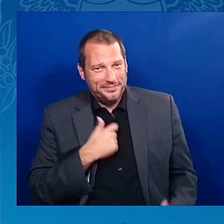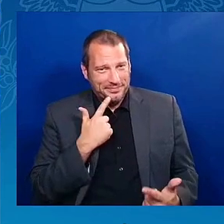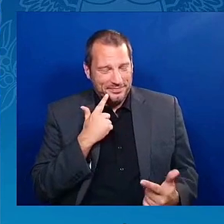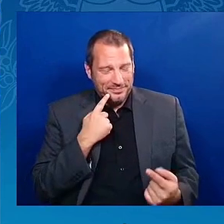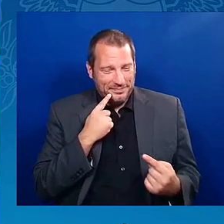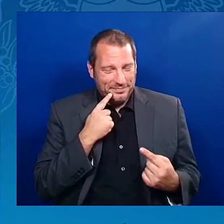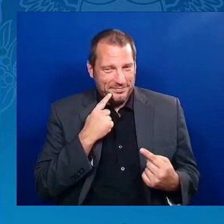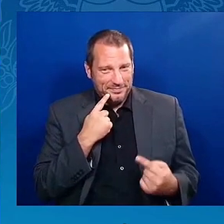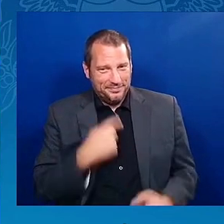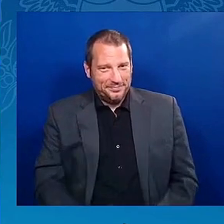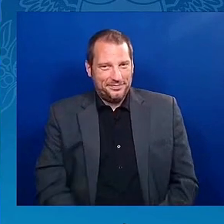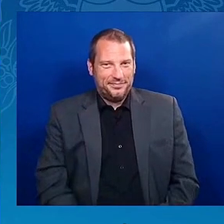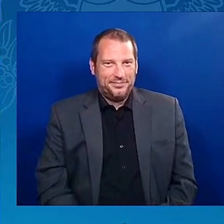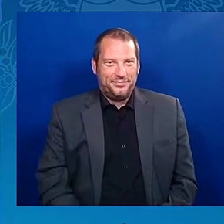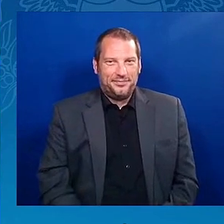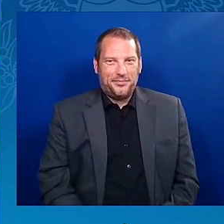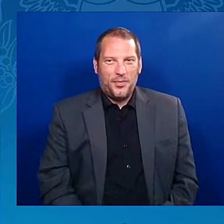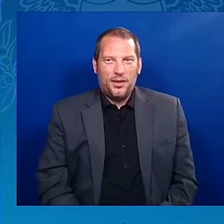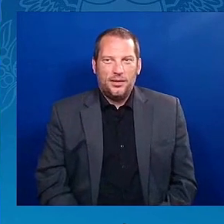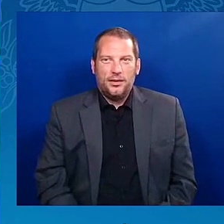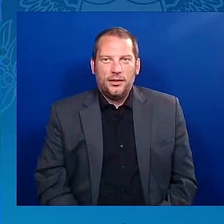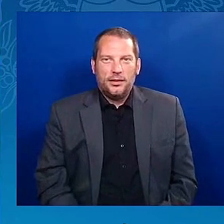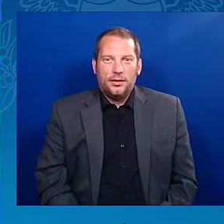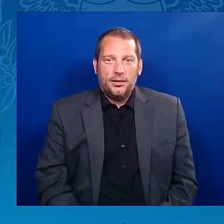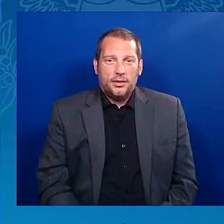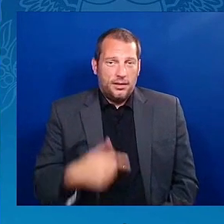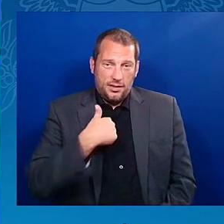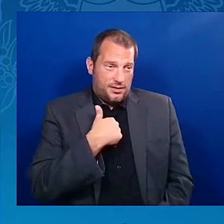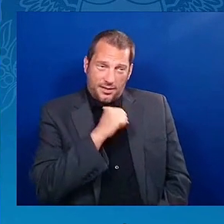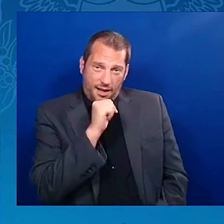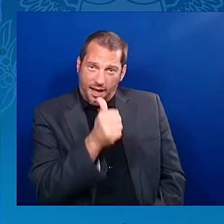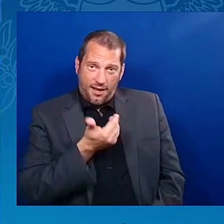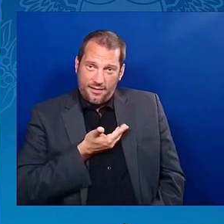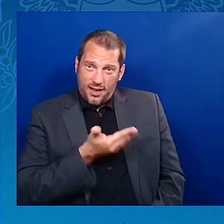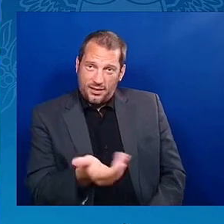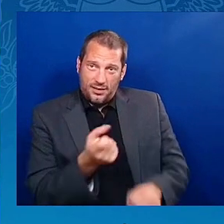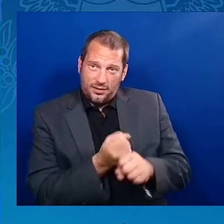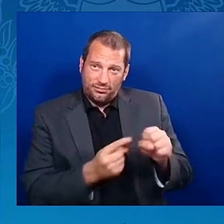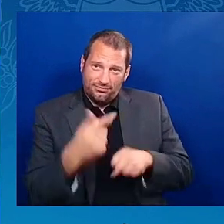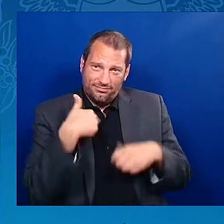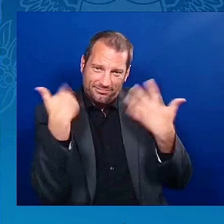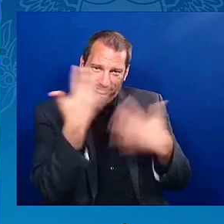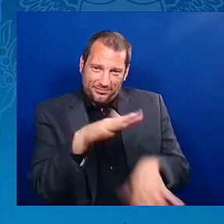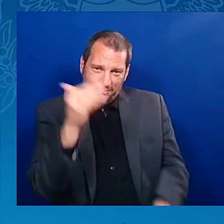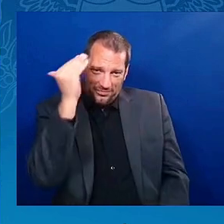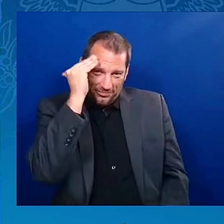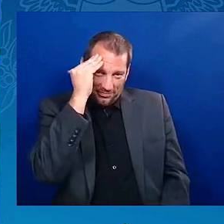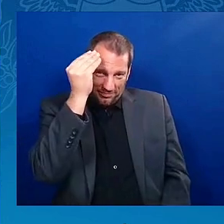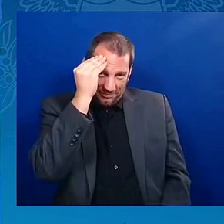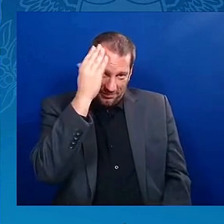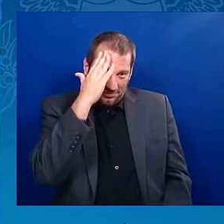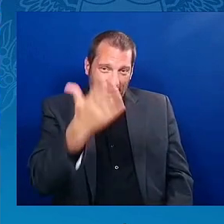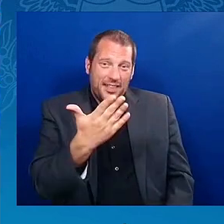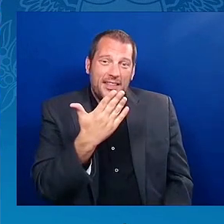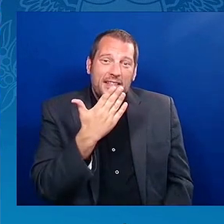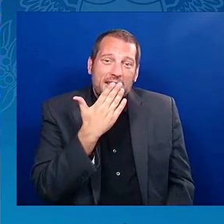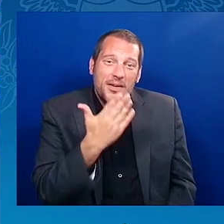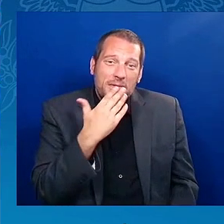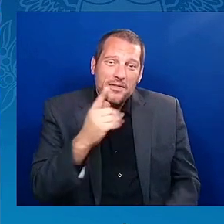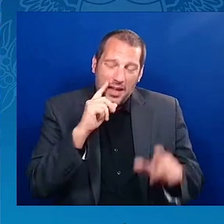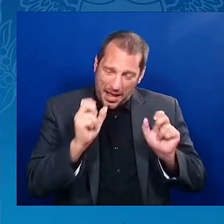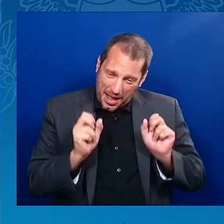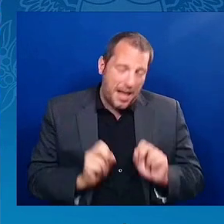I know I ain't coming back next year. really appreciate y'all having me. Madam Vice President, this is another part of this